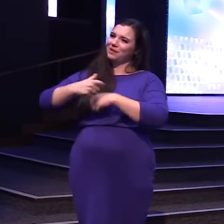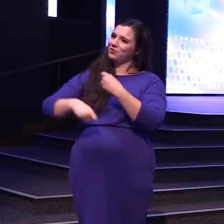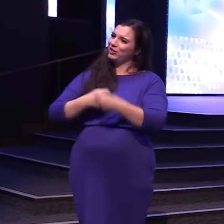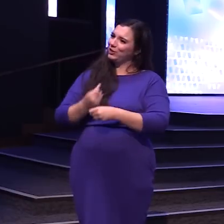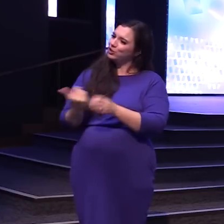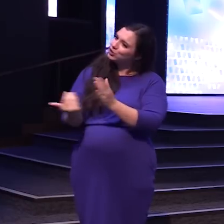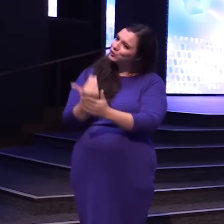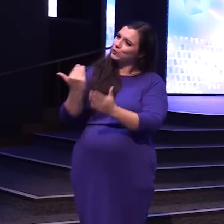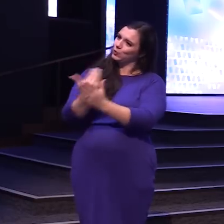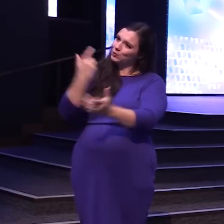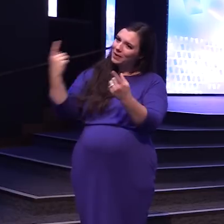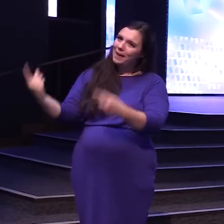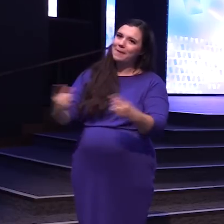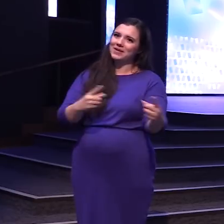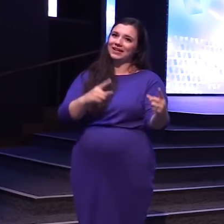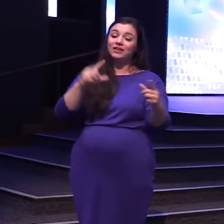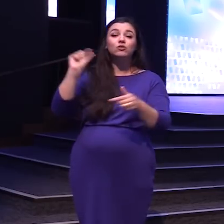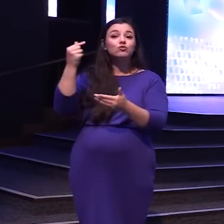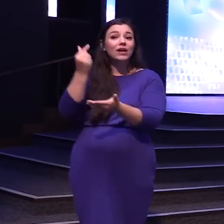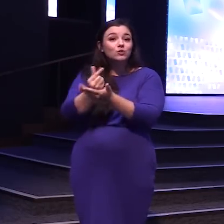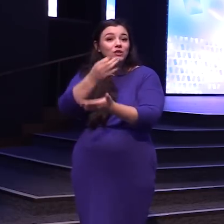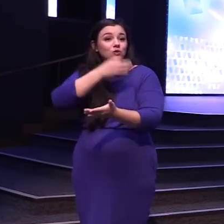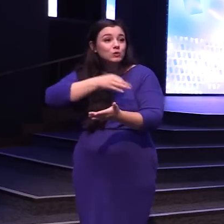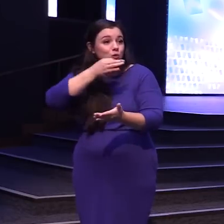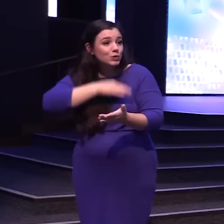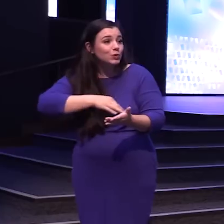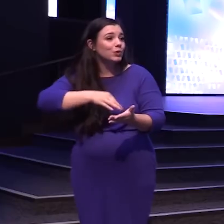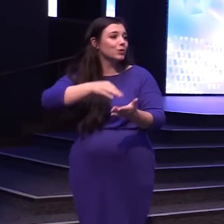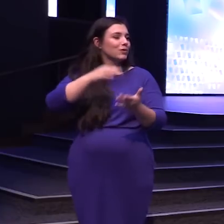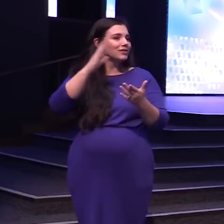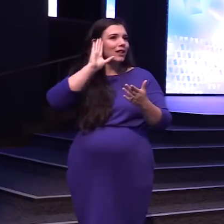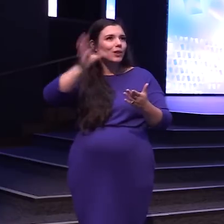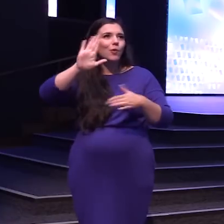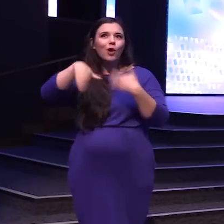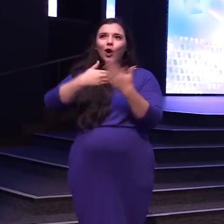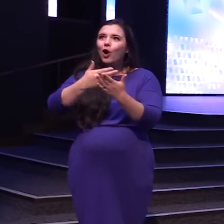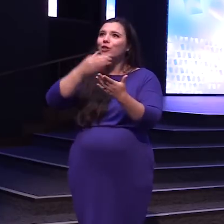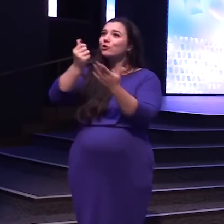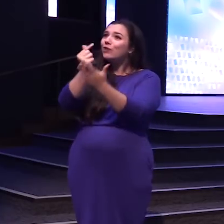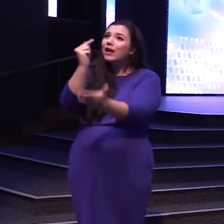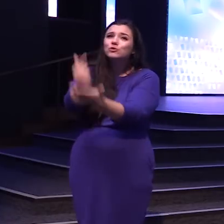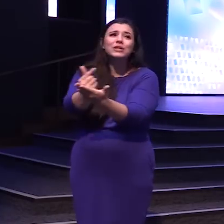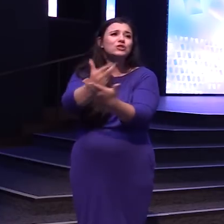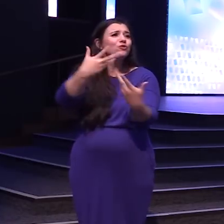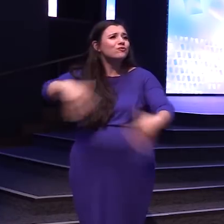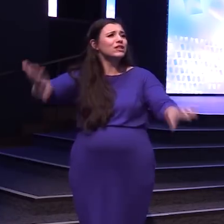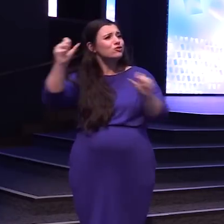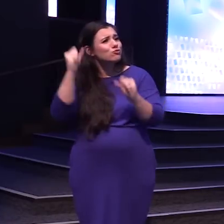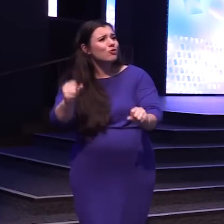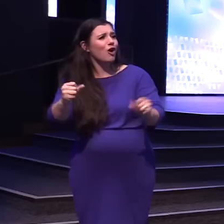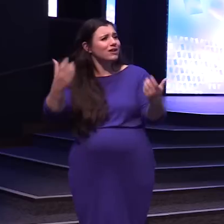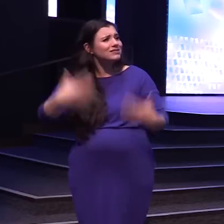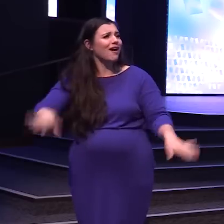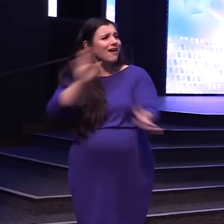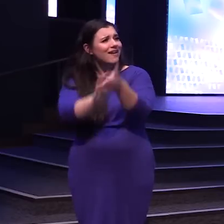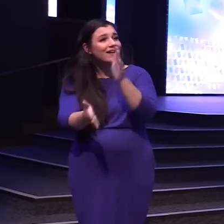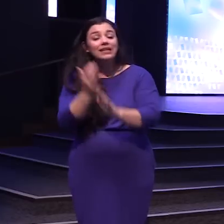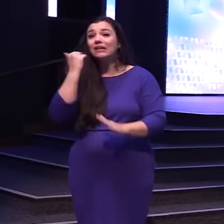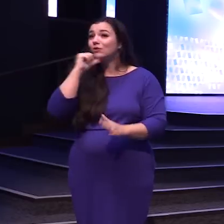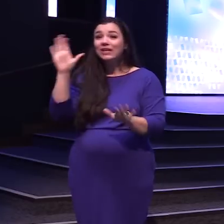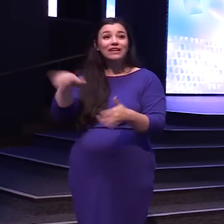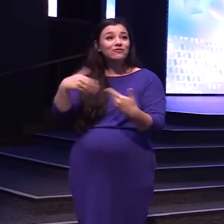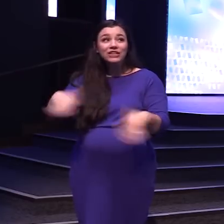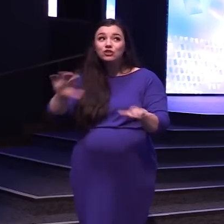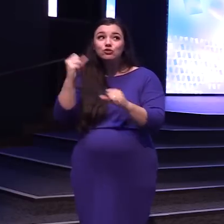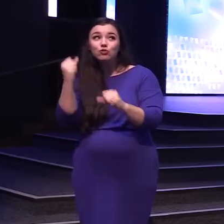horizons Graduations are coming up Shout out to the grads You finished strong And if you didn't finish